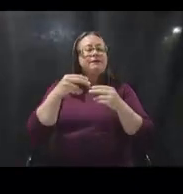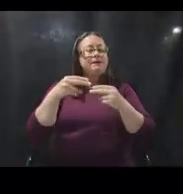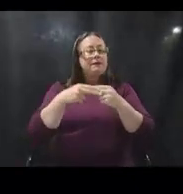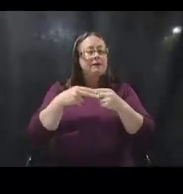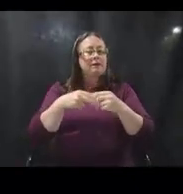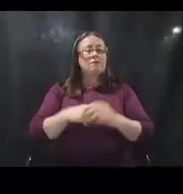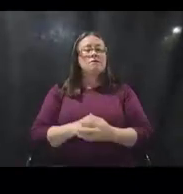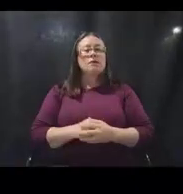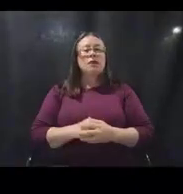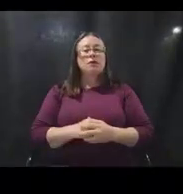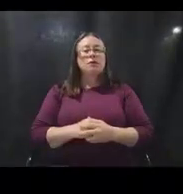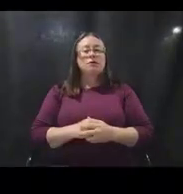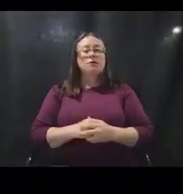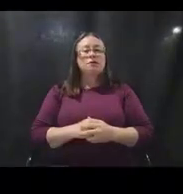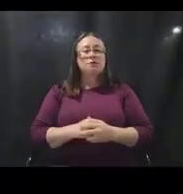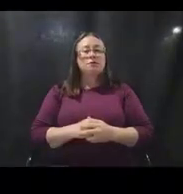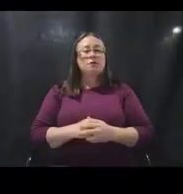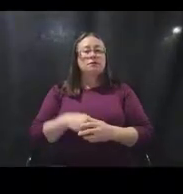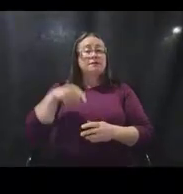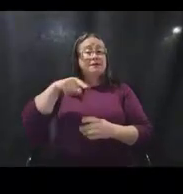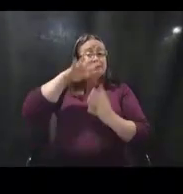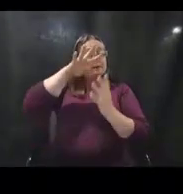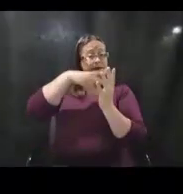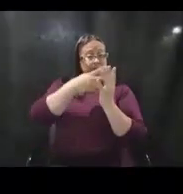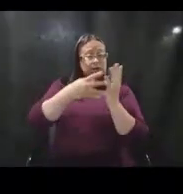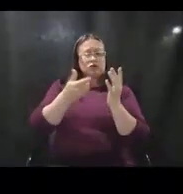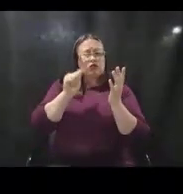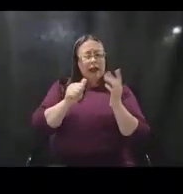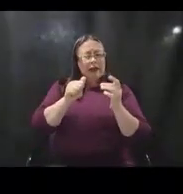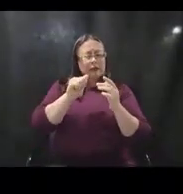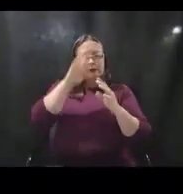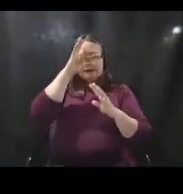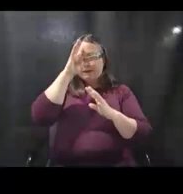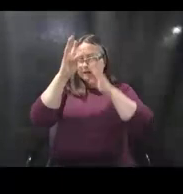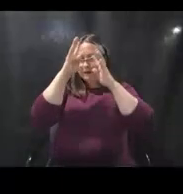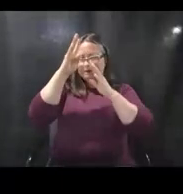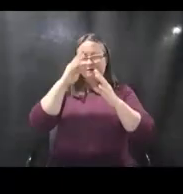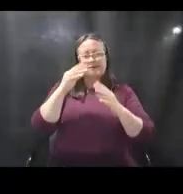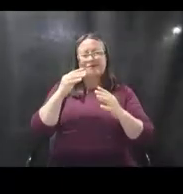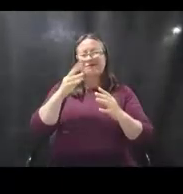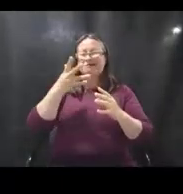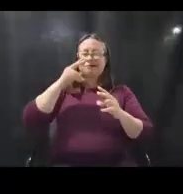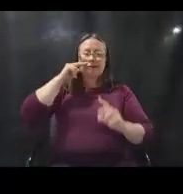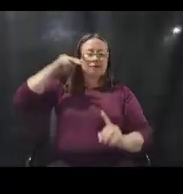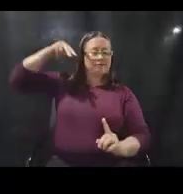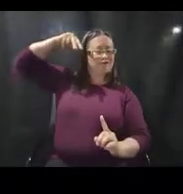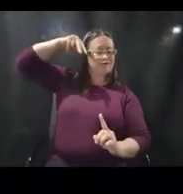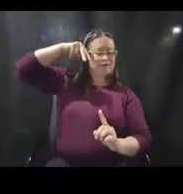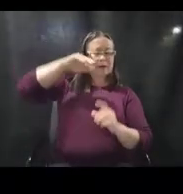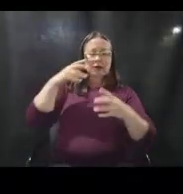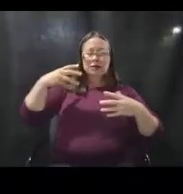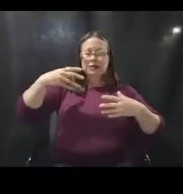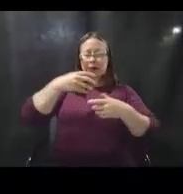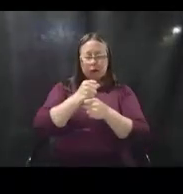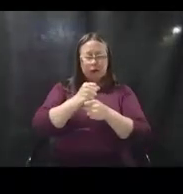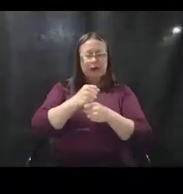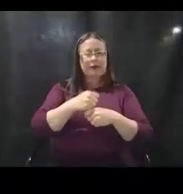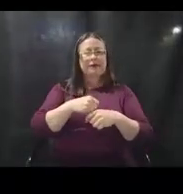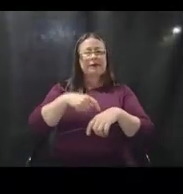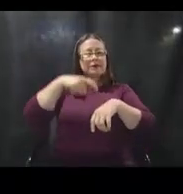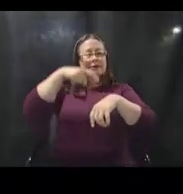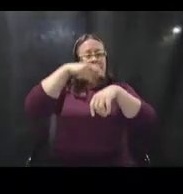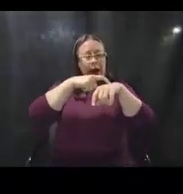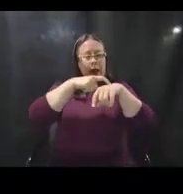So this is a chart that we tried to develop. This is a very high level sort of summary of what timeframes